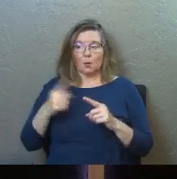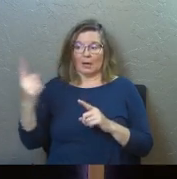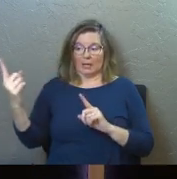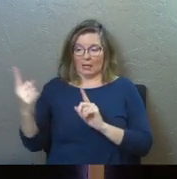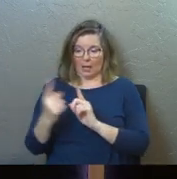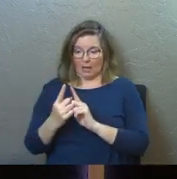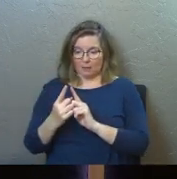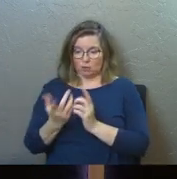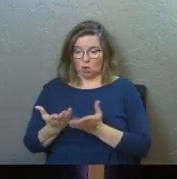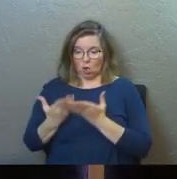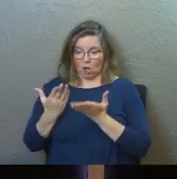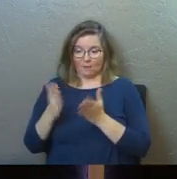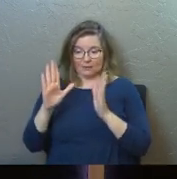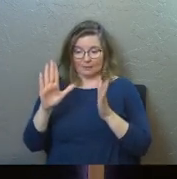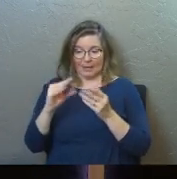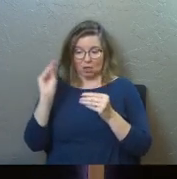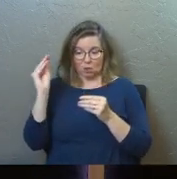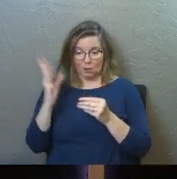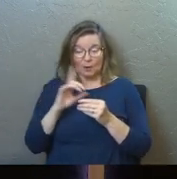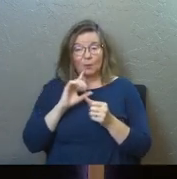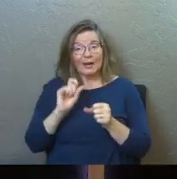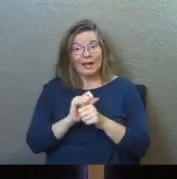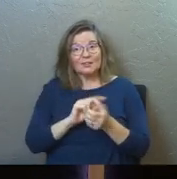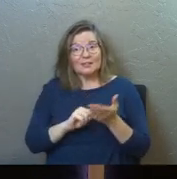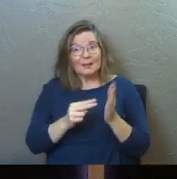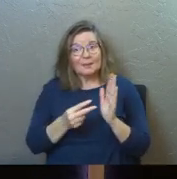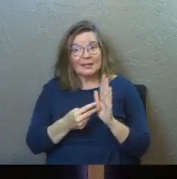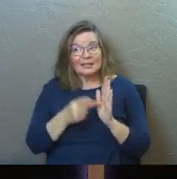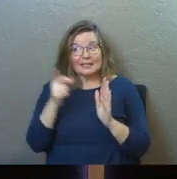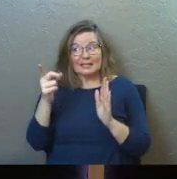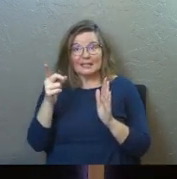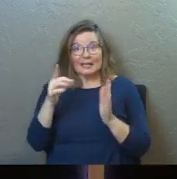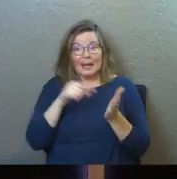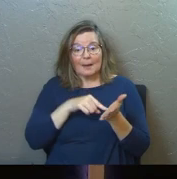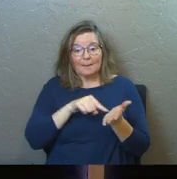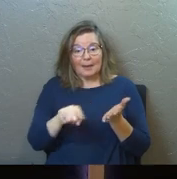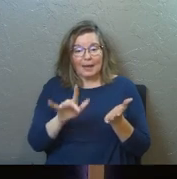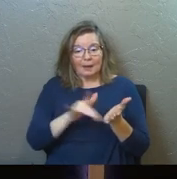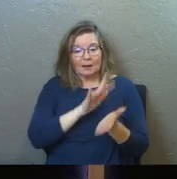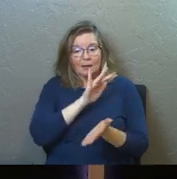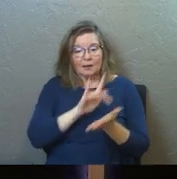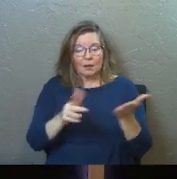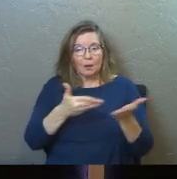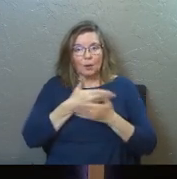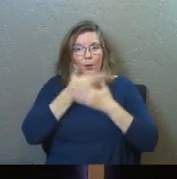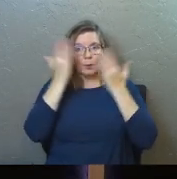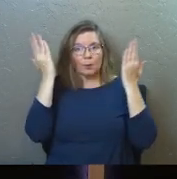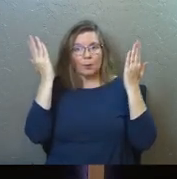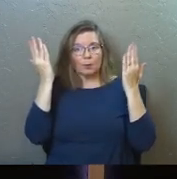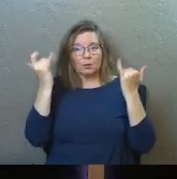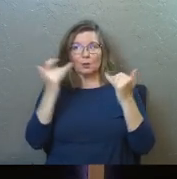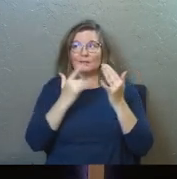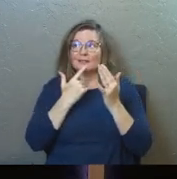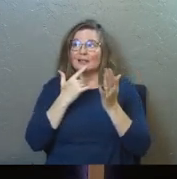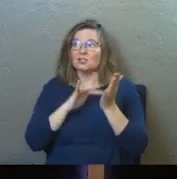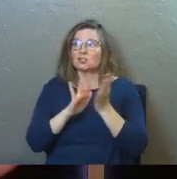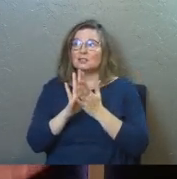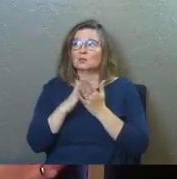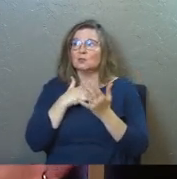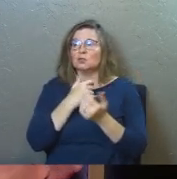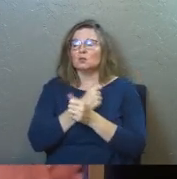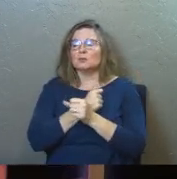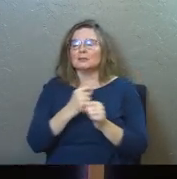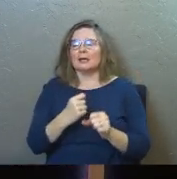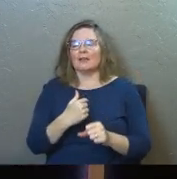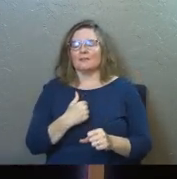when he comes to you offering his amazing grace, what that actually means is he paid for all of those sins. You just have to say, Jesus, would you